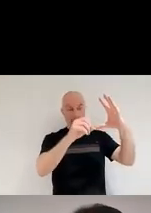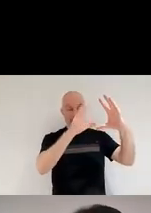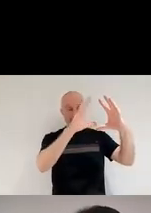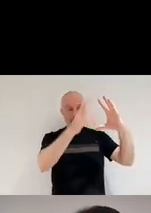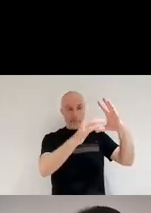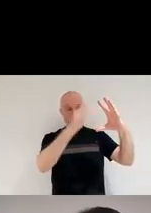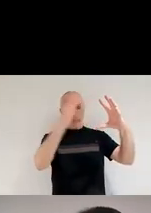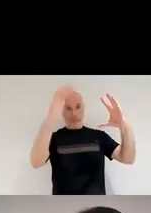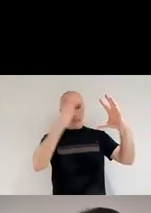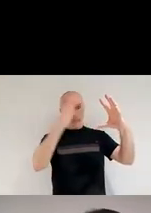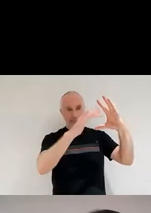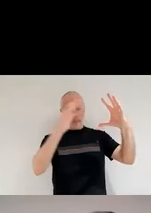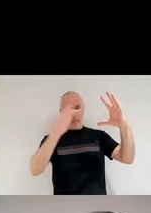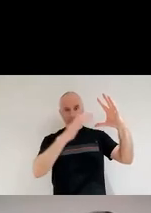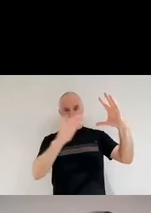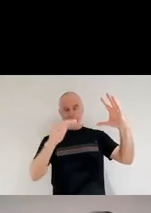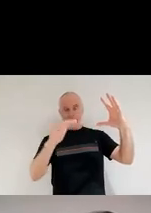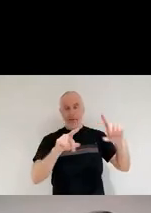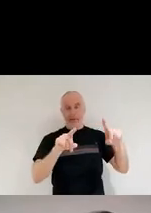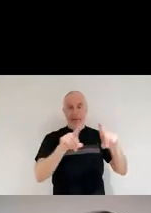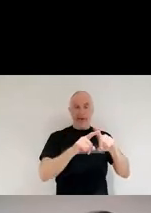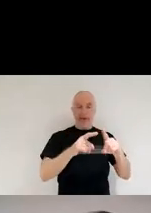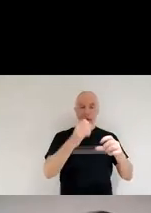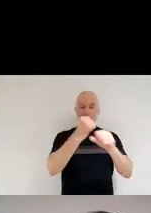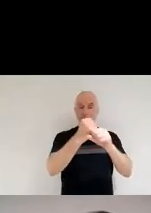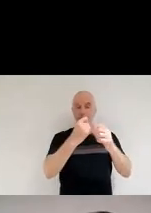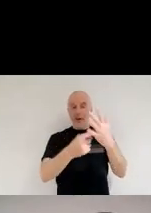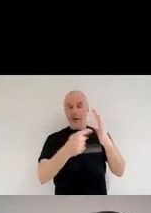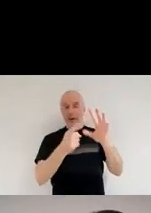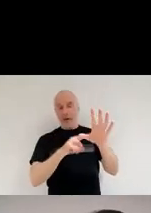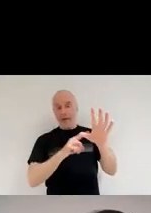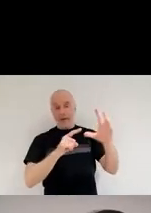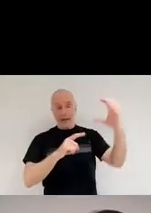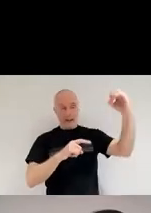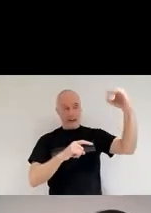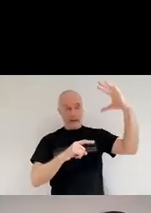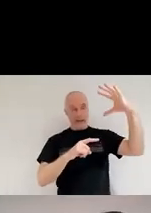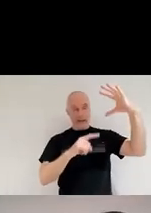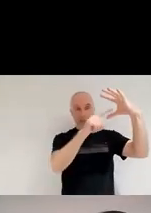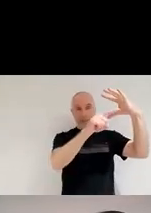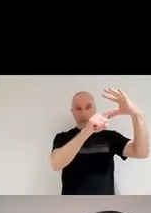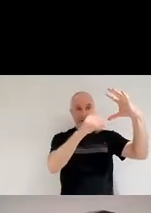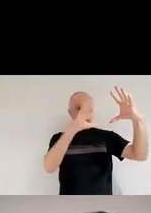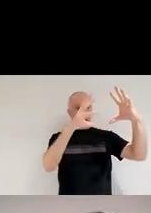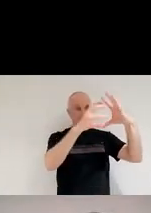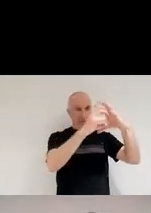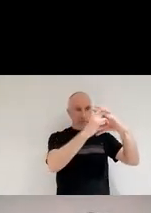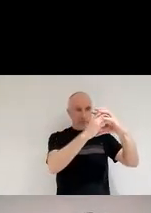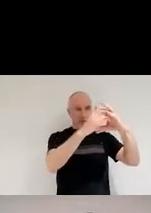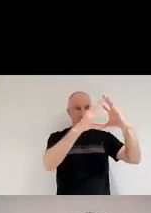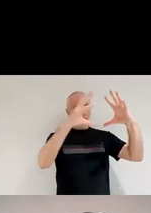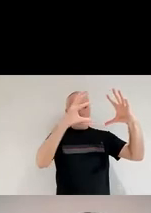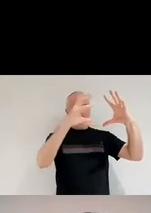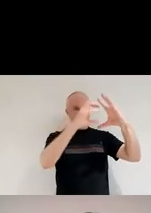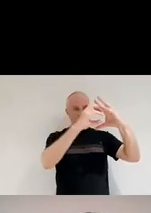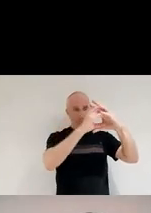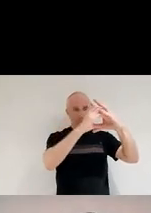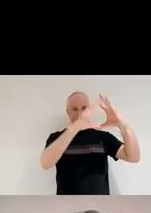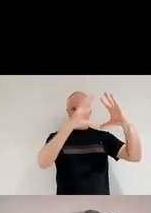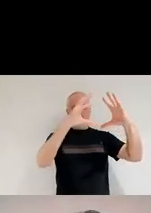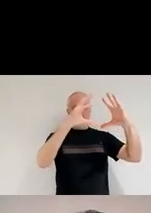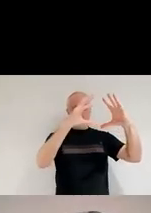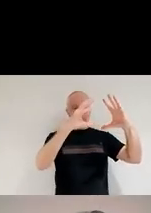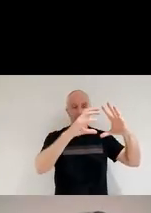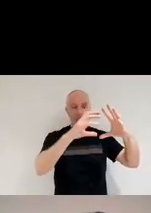balancing the force of gravity. So gravity wants to make the sun basically collapse and contract. And the fusion is